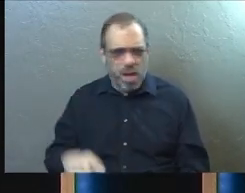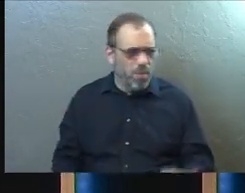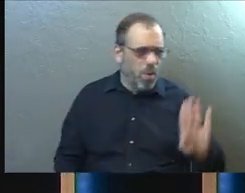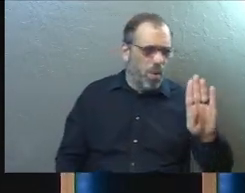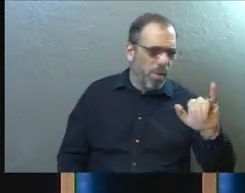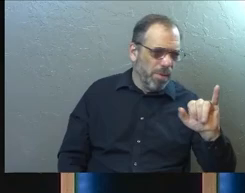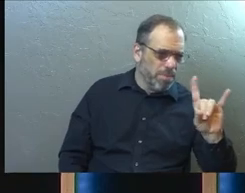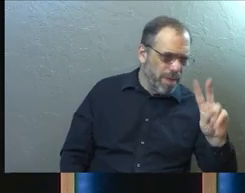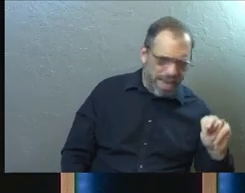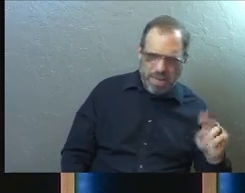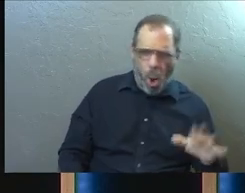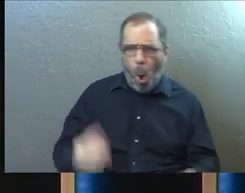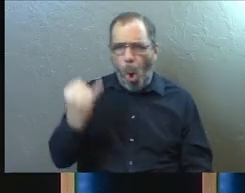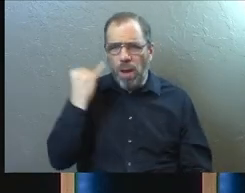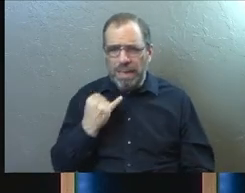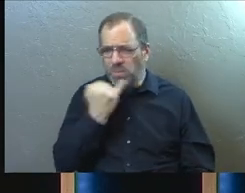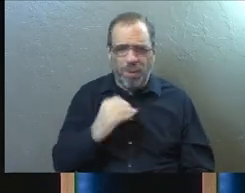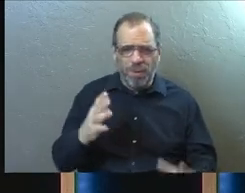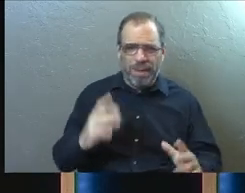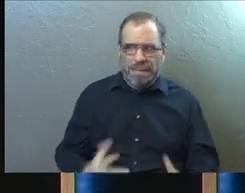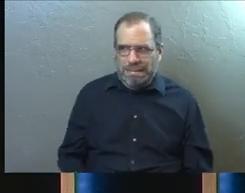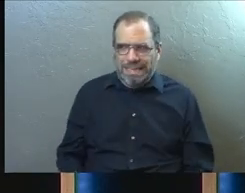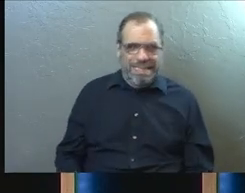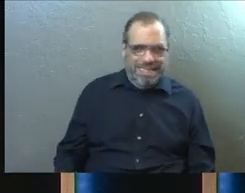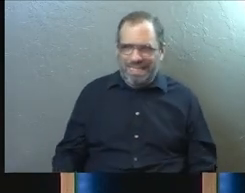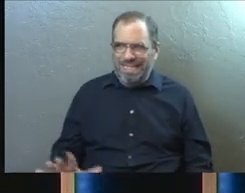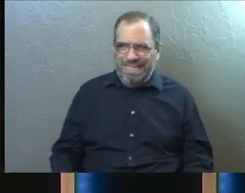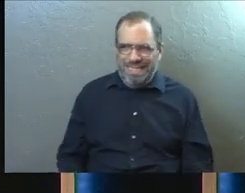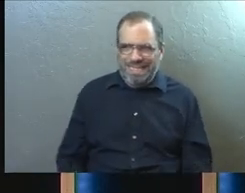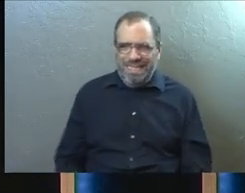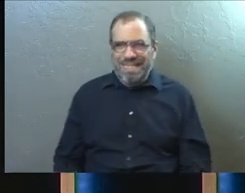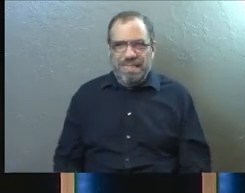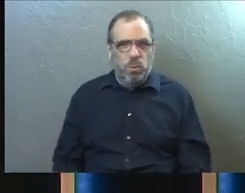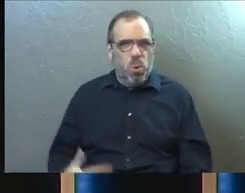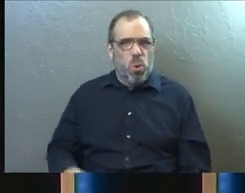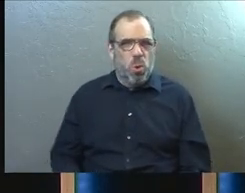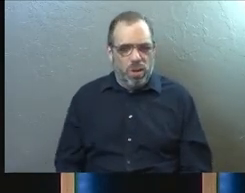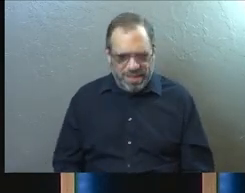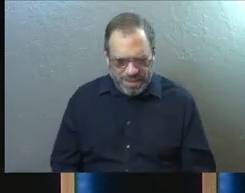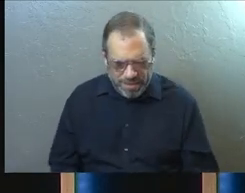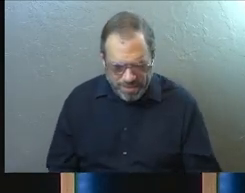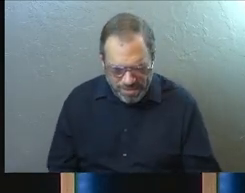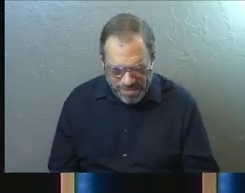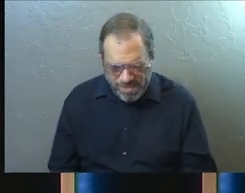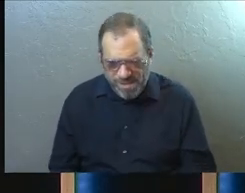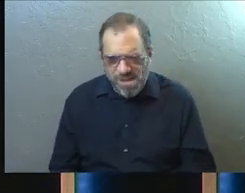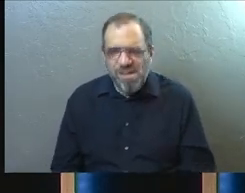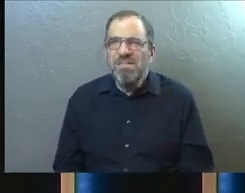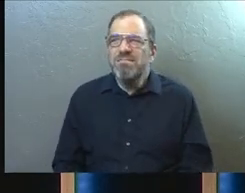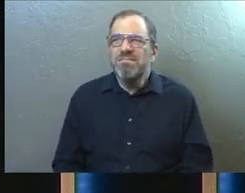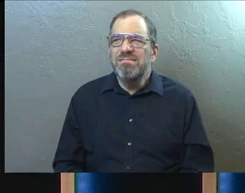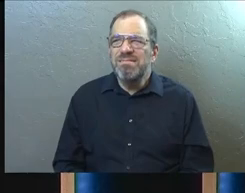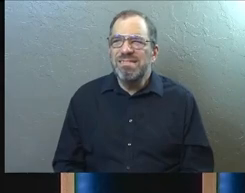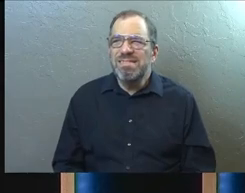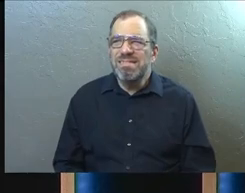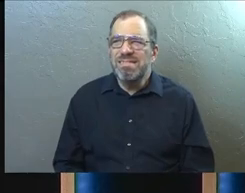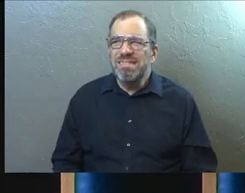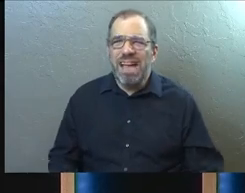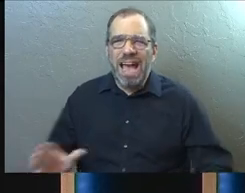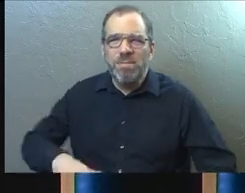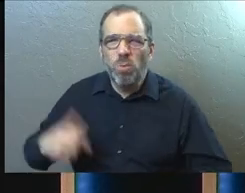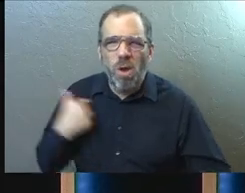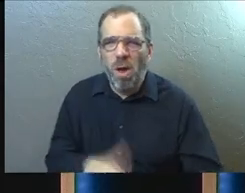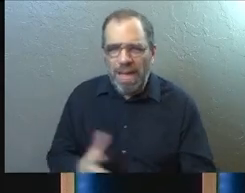Biden, or somebody to say Israel. You know, you're just like, it's going to be a firework and explode. And, you know, like that whole time,